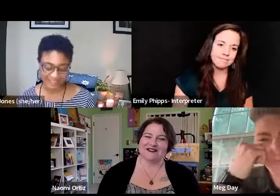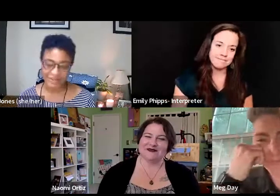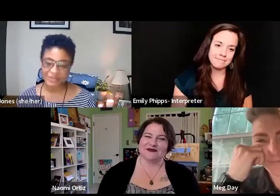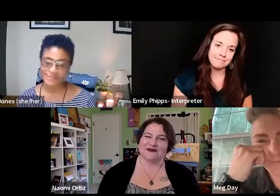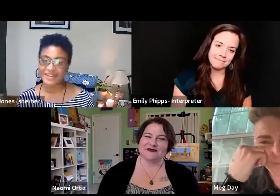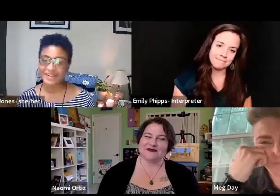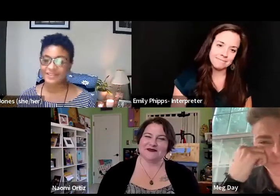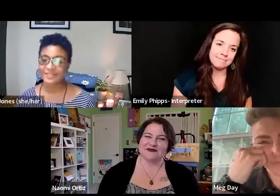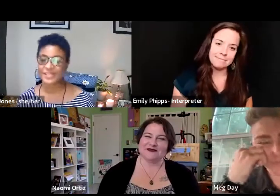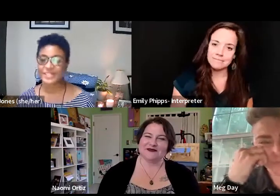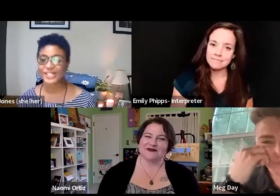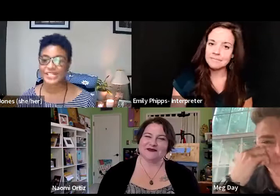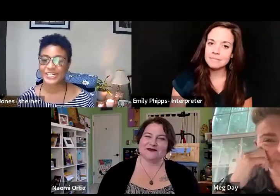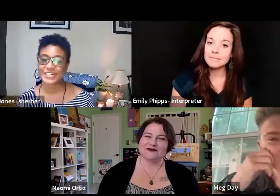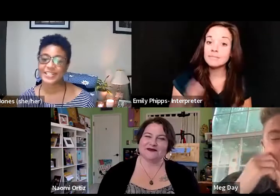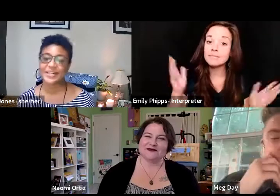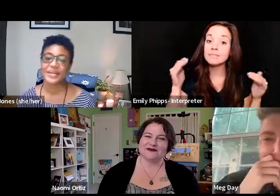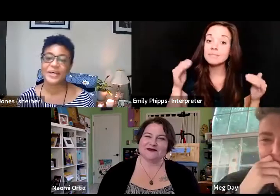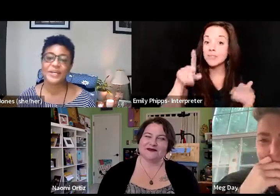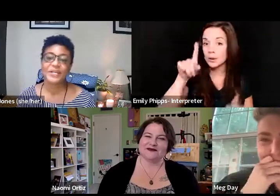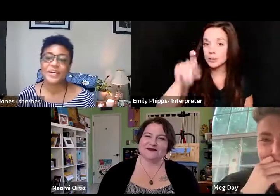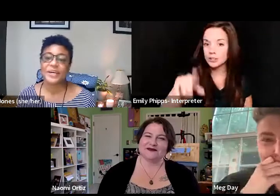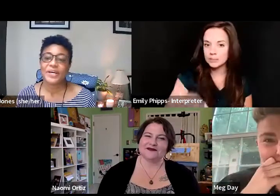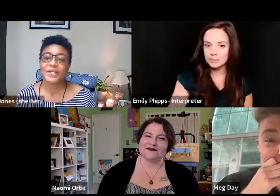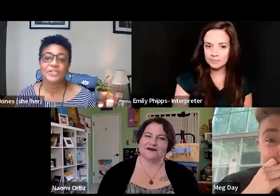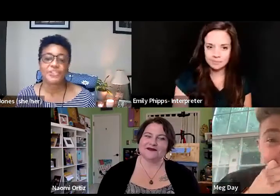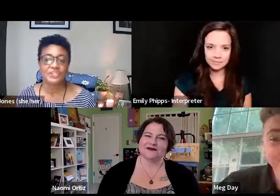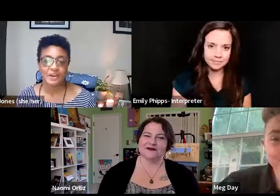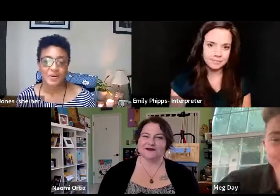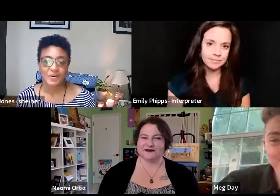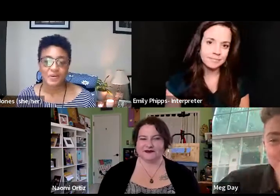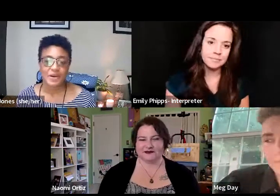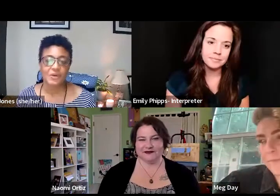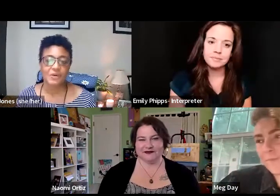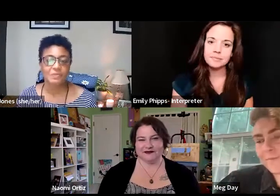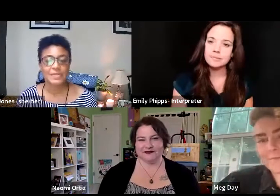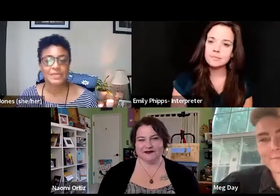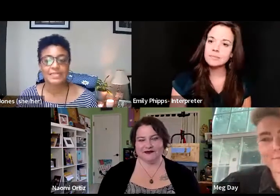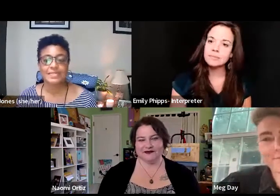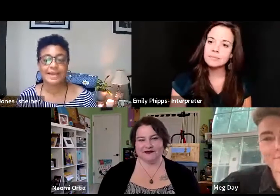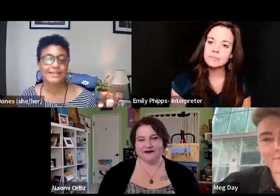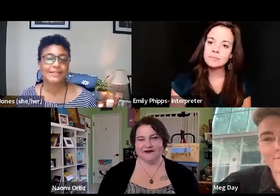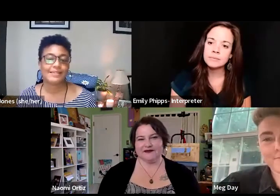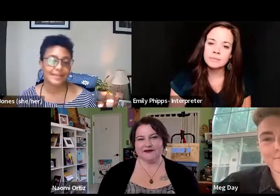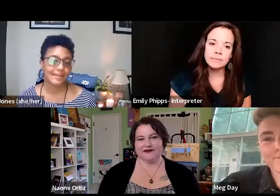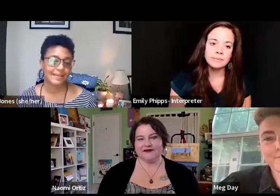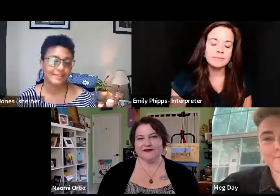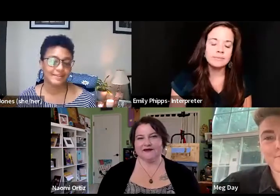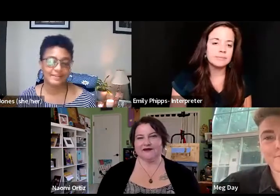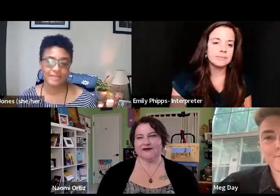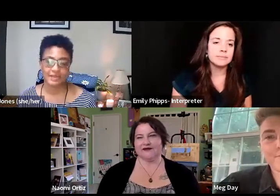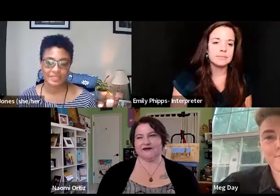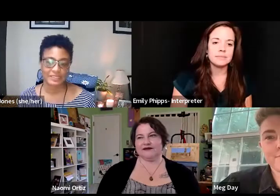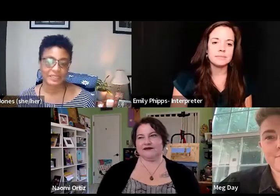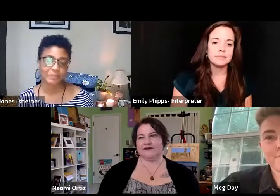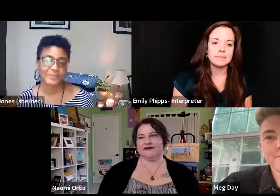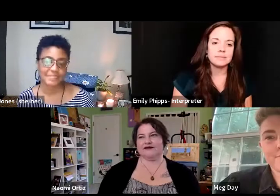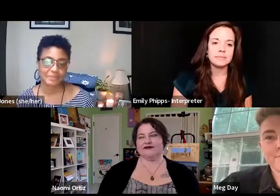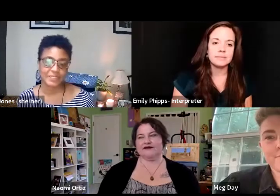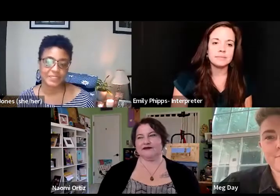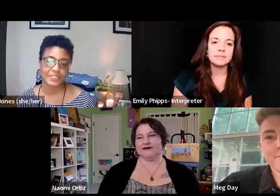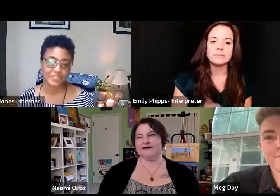Let's go with the next question. So what's at stake without